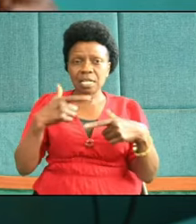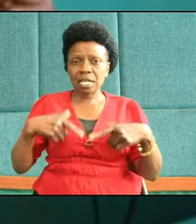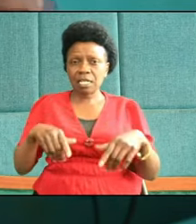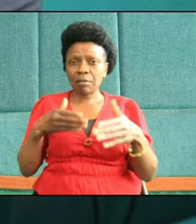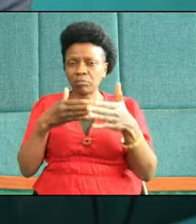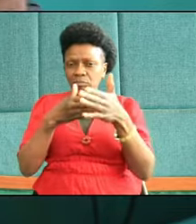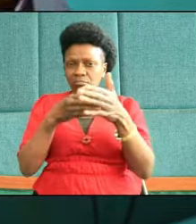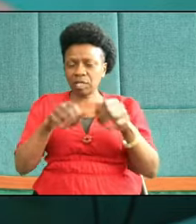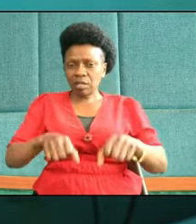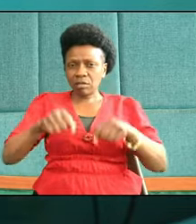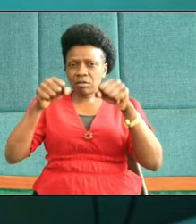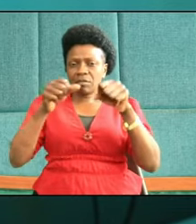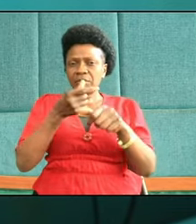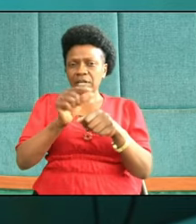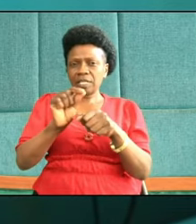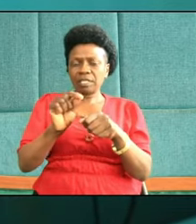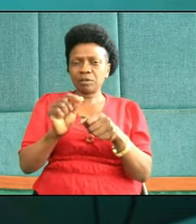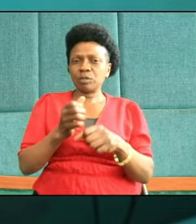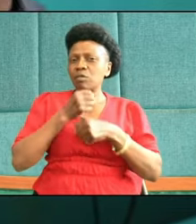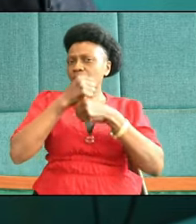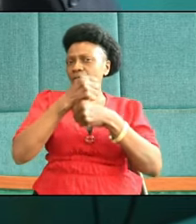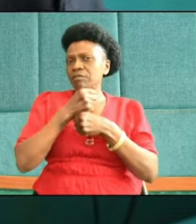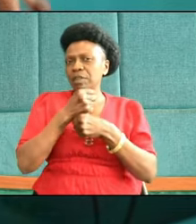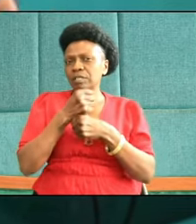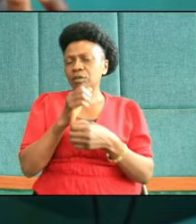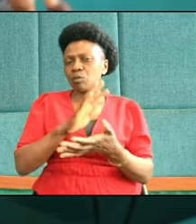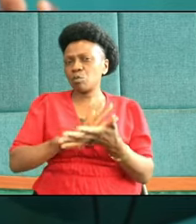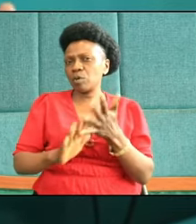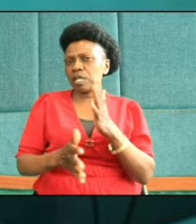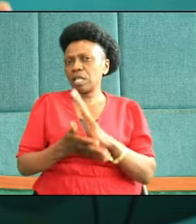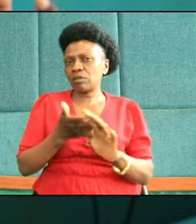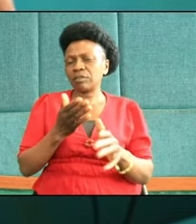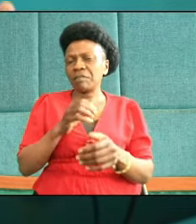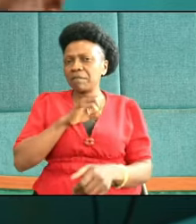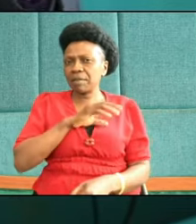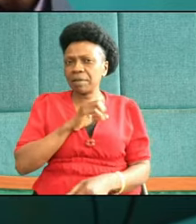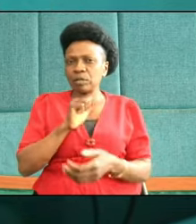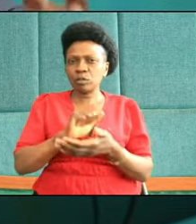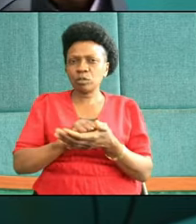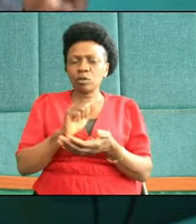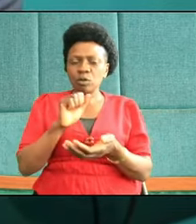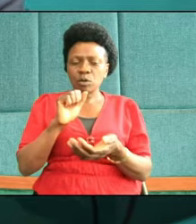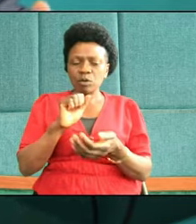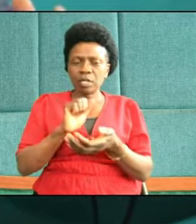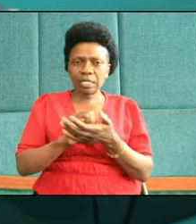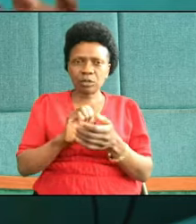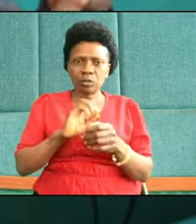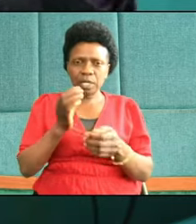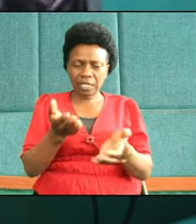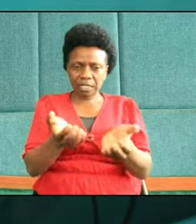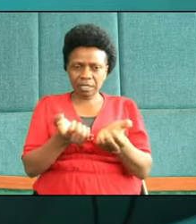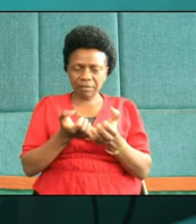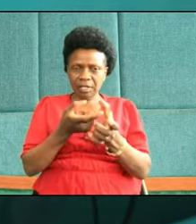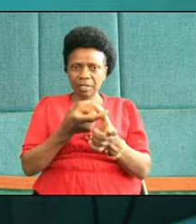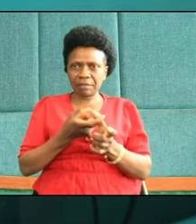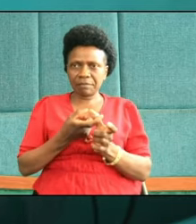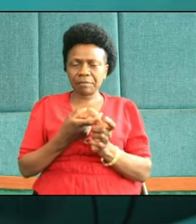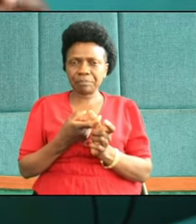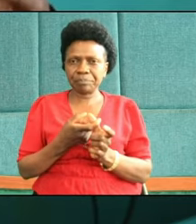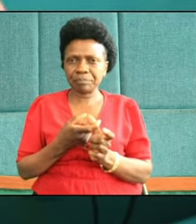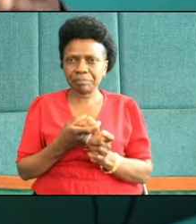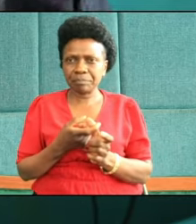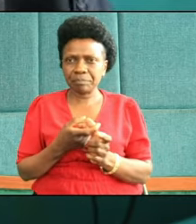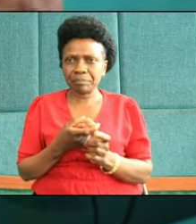approach the throne of grace with confidence, and without fear, so that we may receive mercy for our failures,